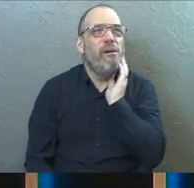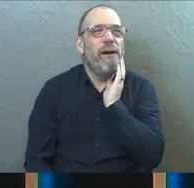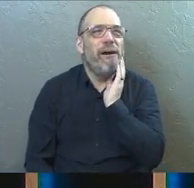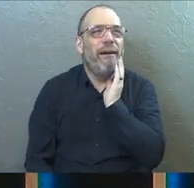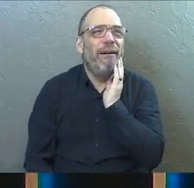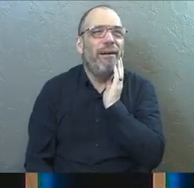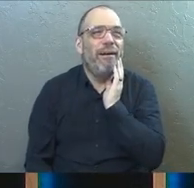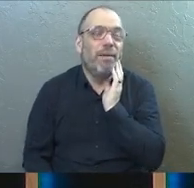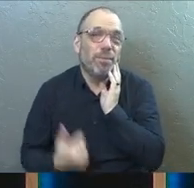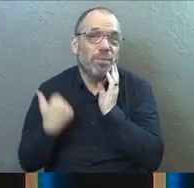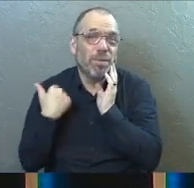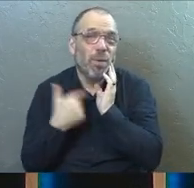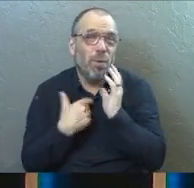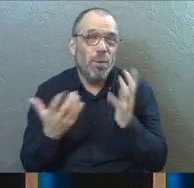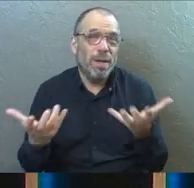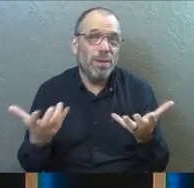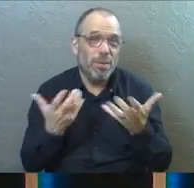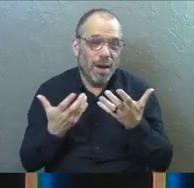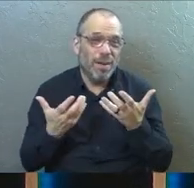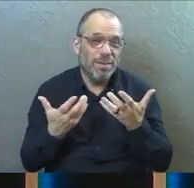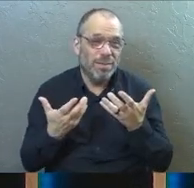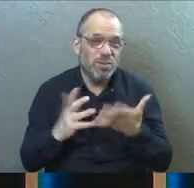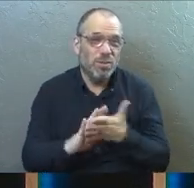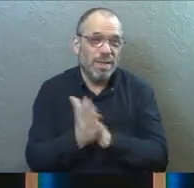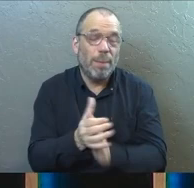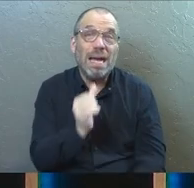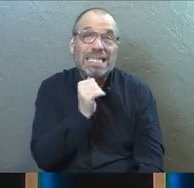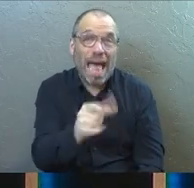We want it to be not real.